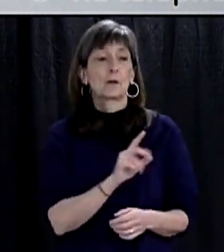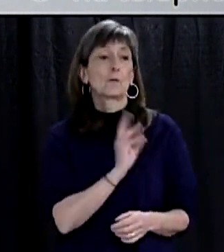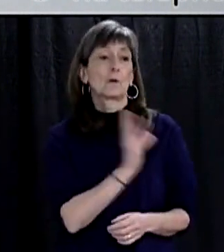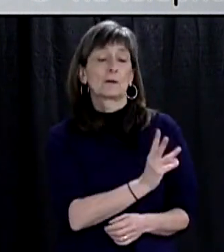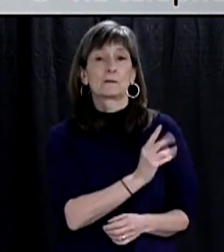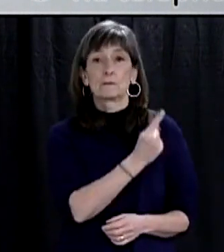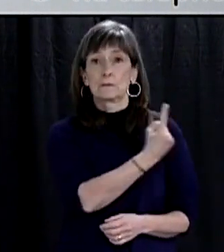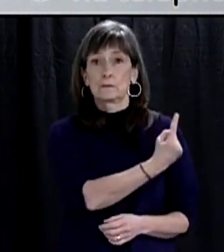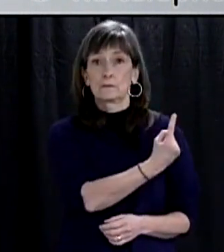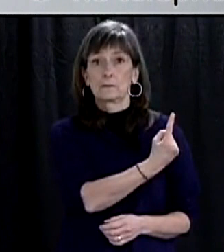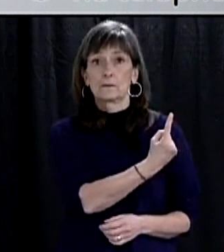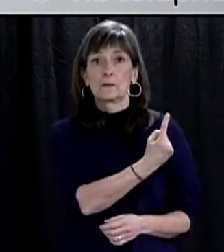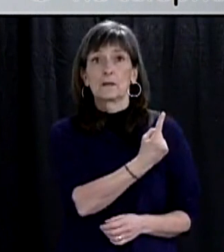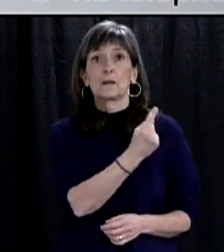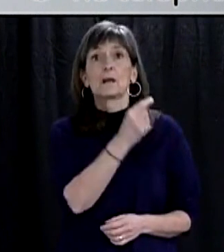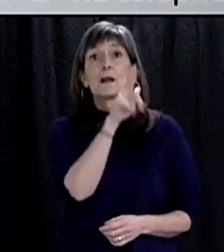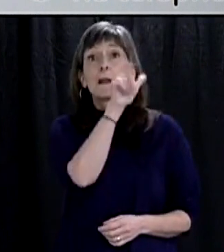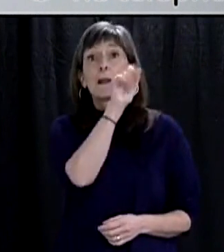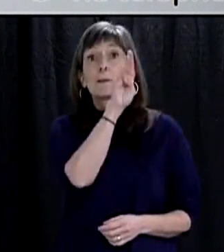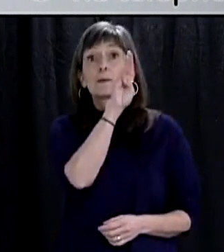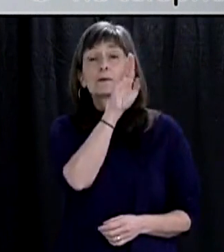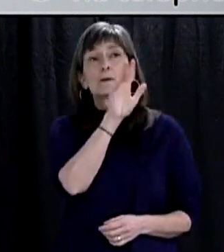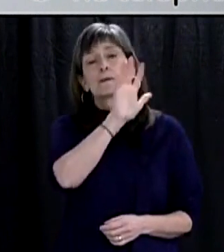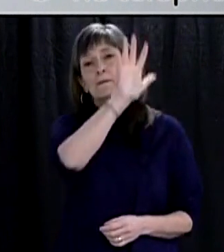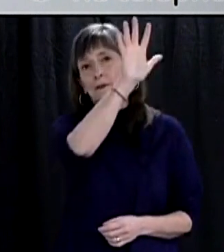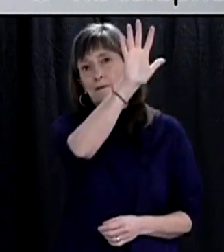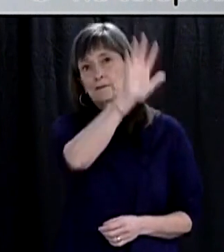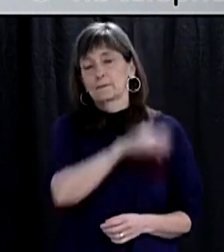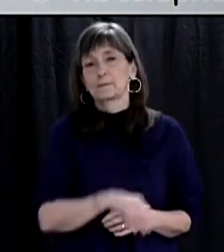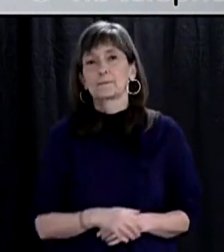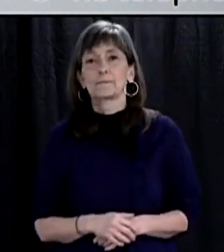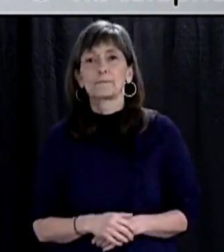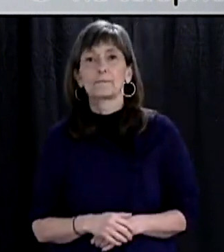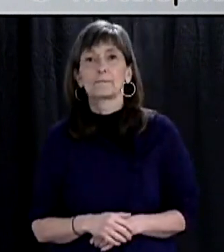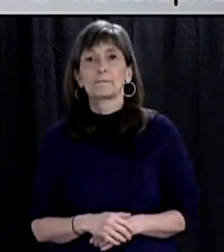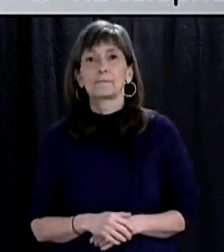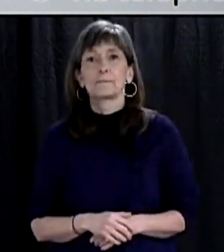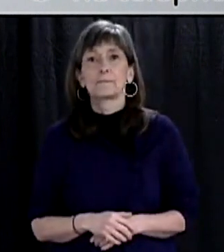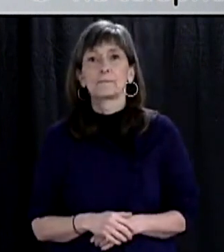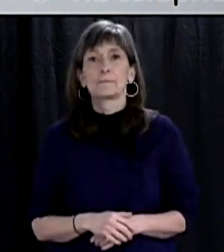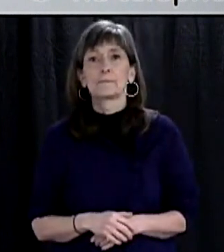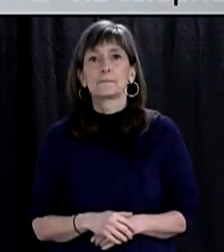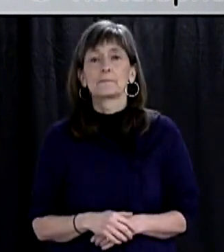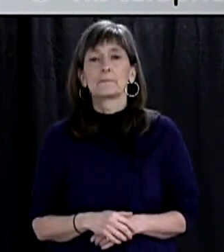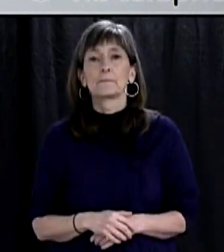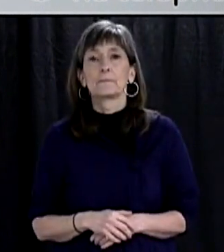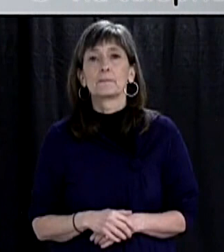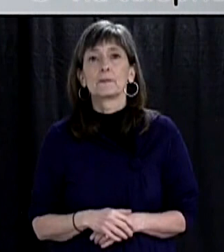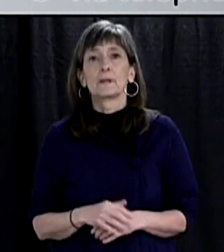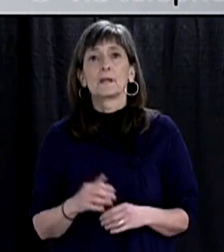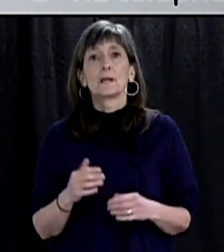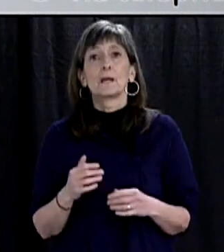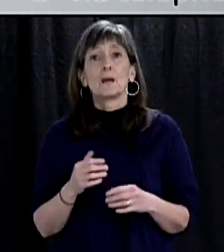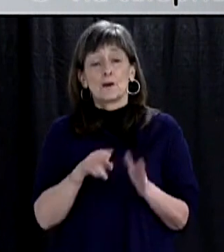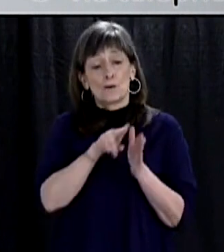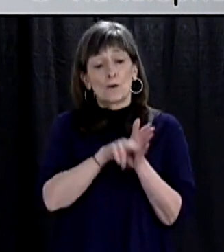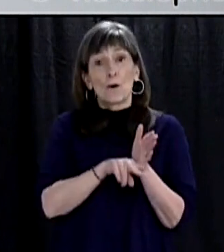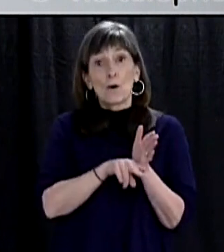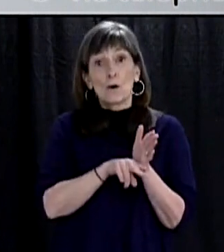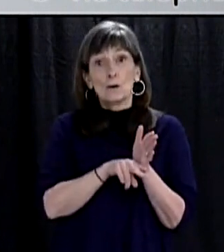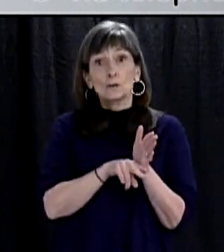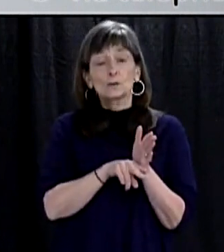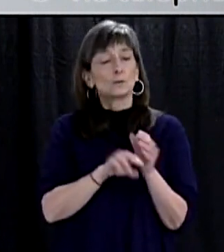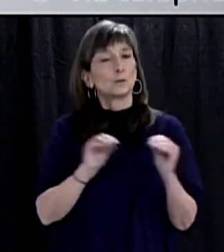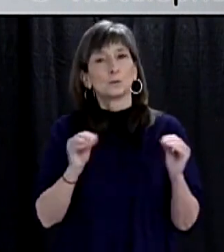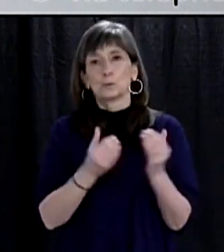1 in Western Health, and 5 in Labrador-Granville Health. We do not have a new number related to calls in our home.